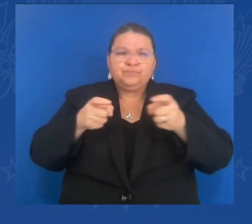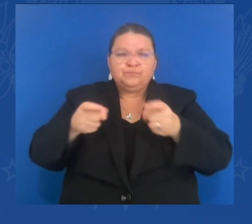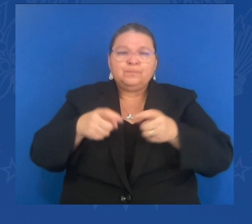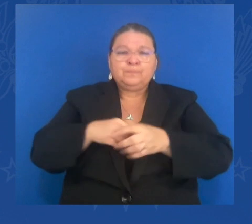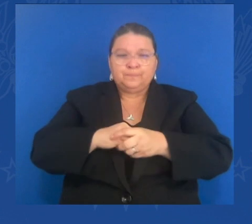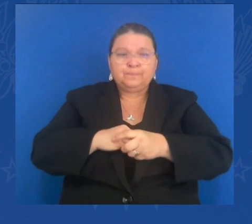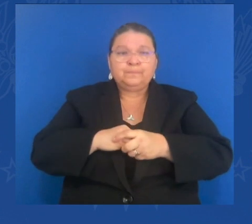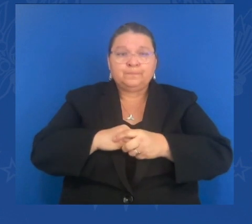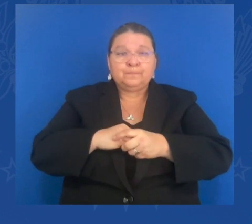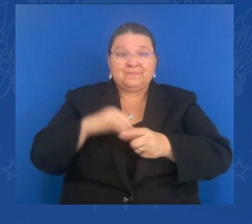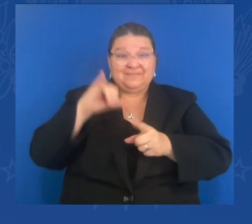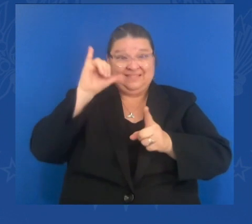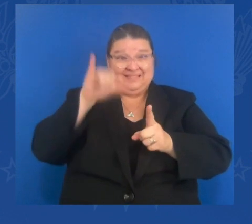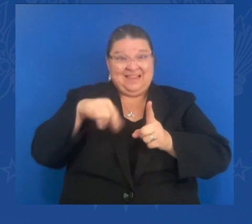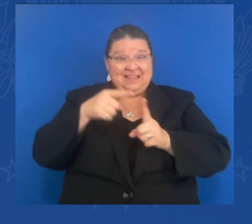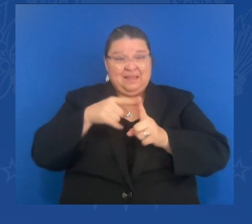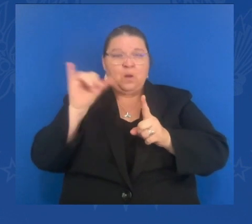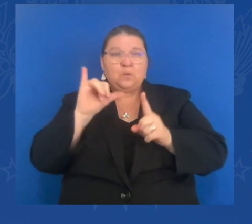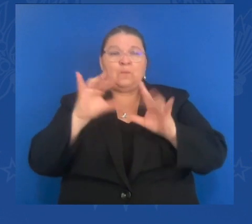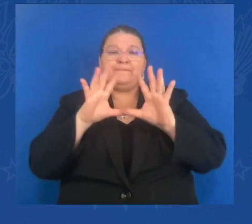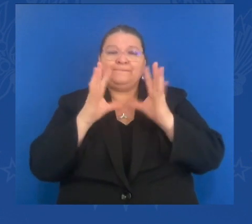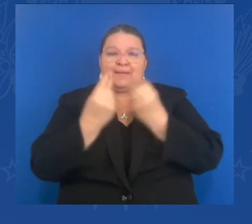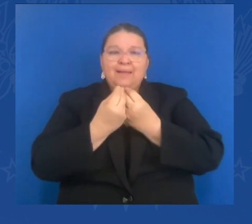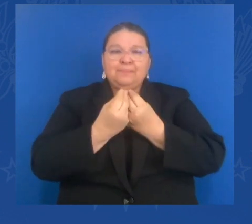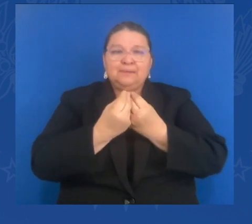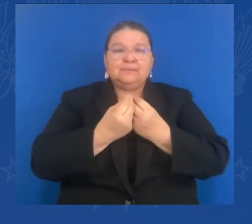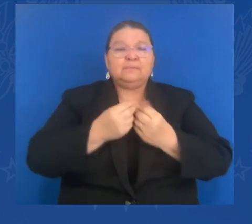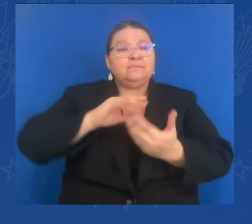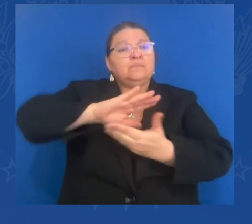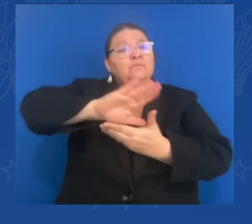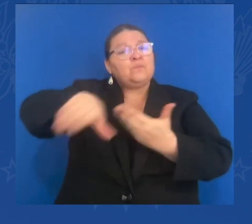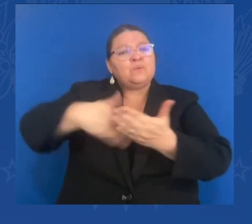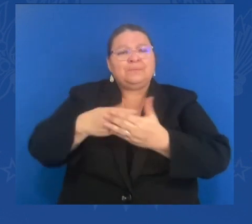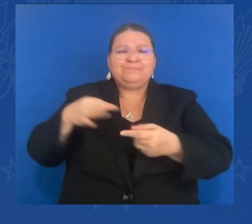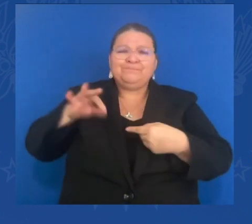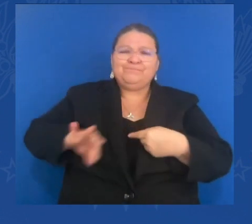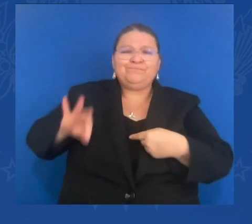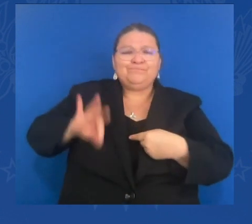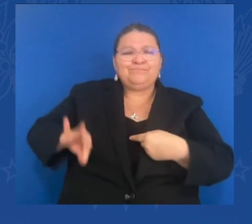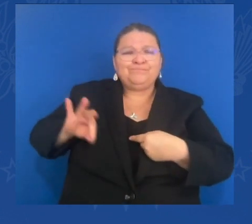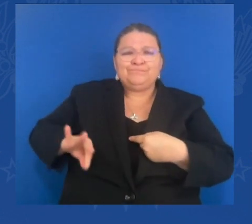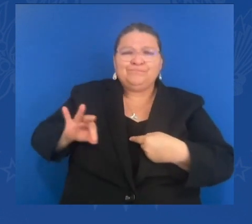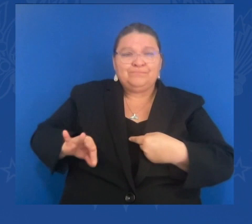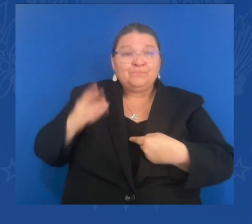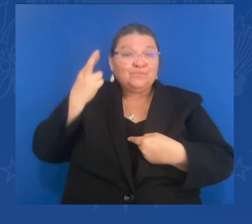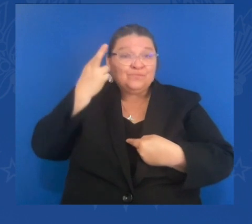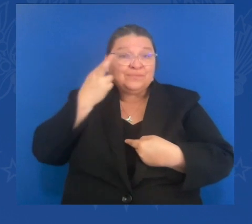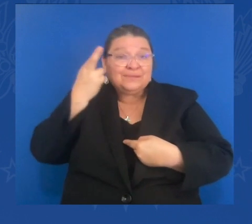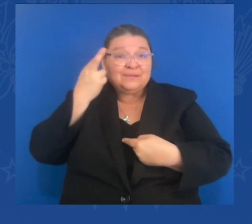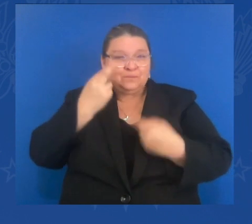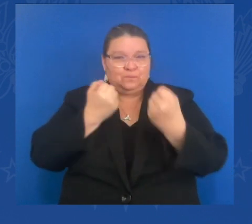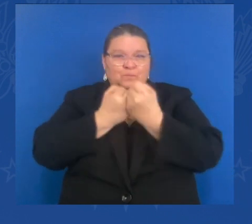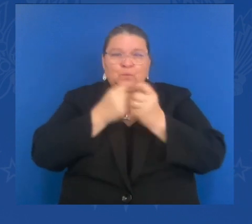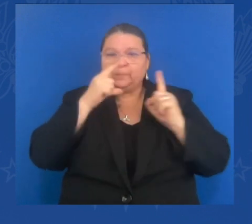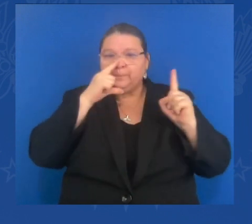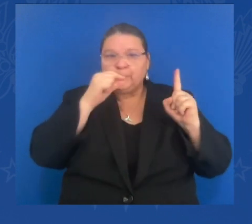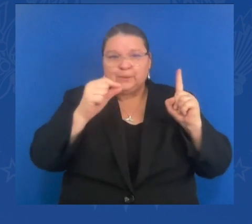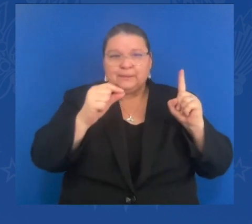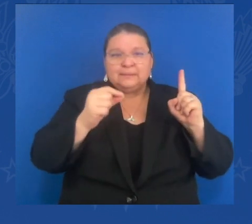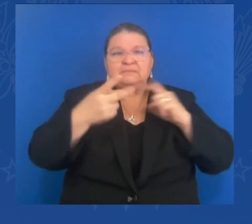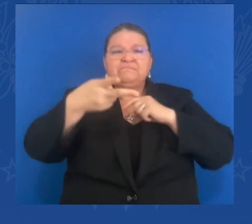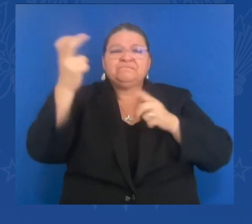They support Putin. They steal from the Russian people. And they seek to hide their money in our countries.